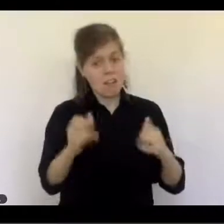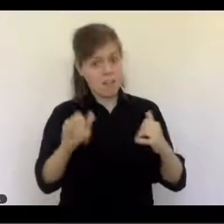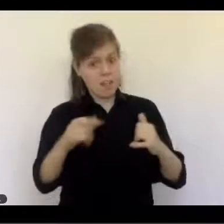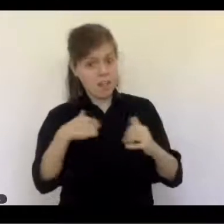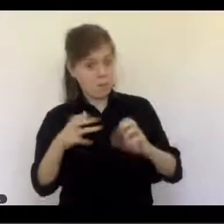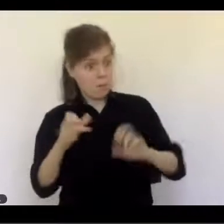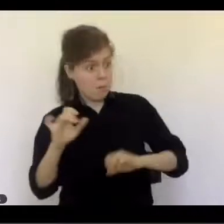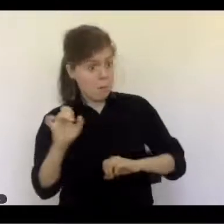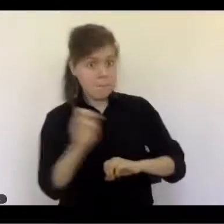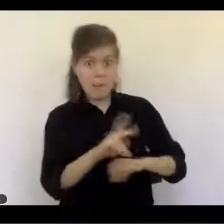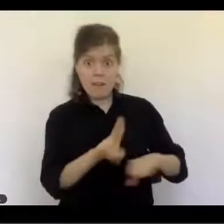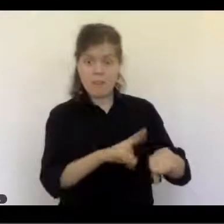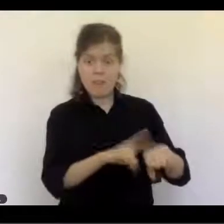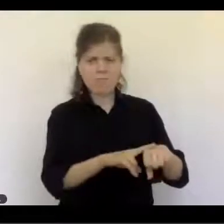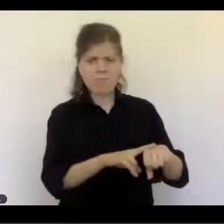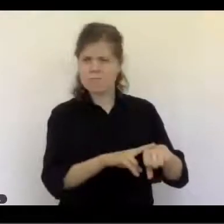that.